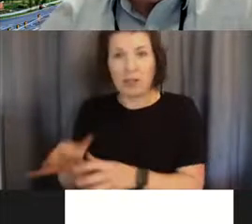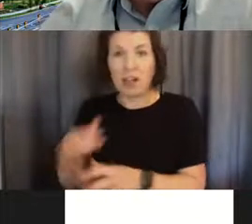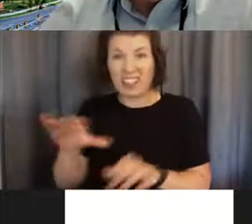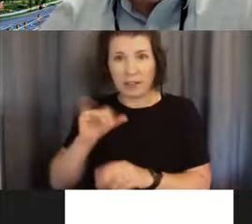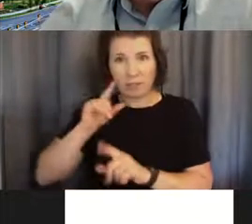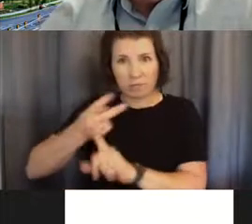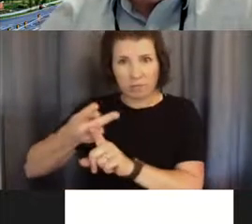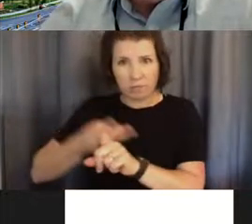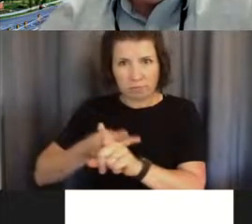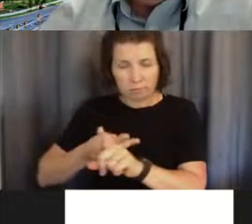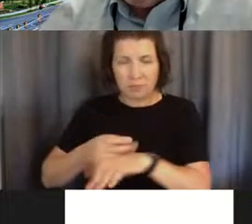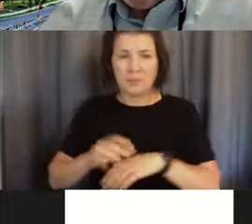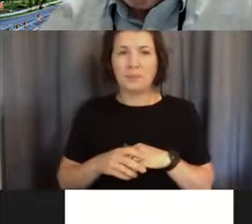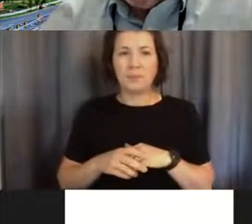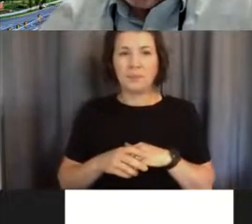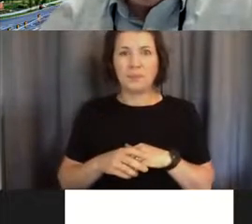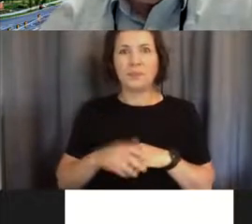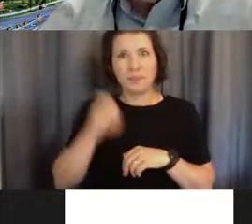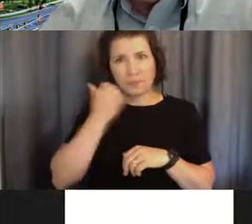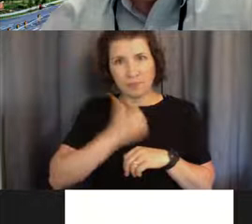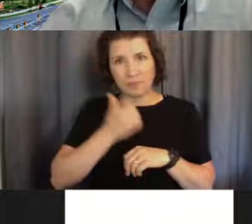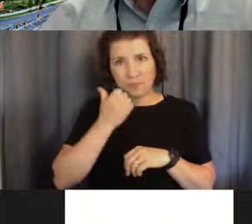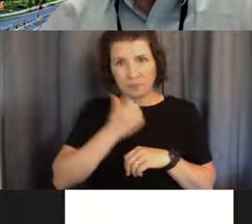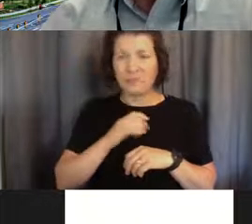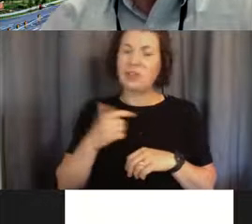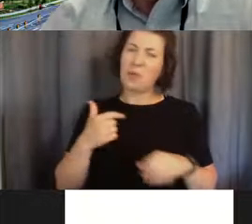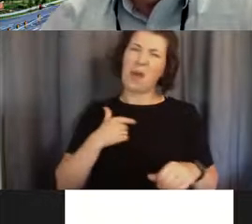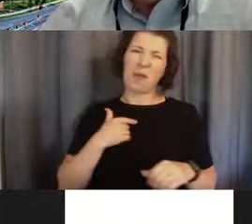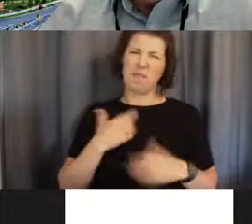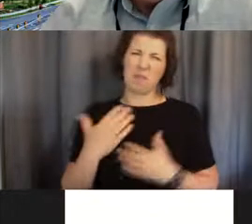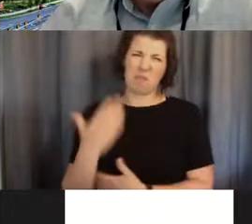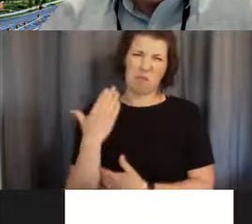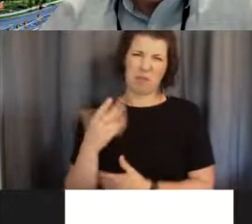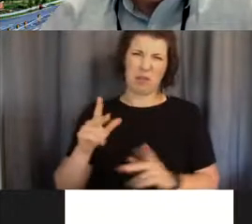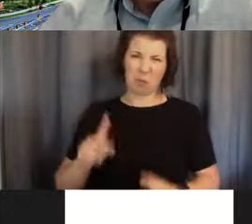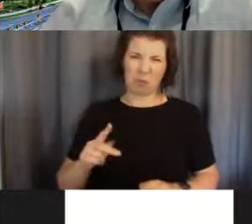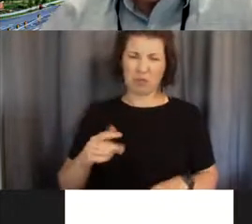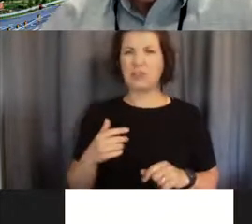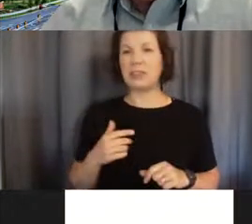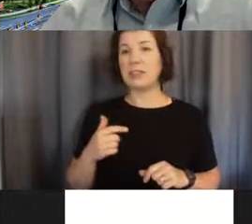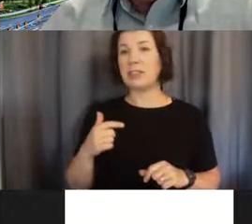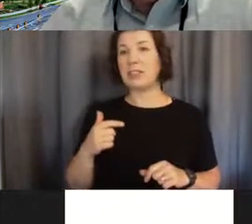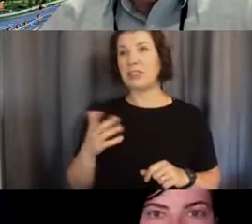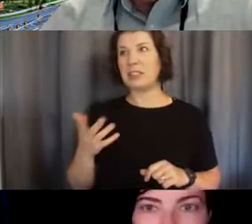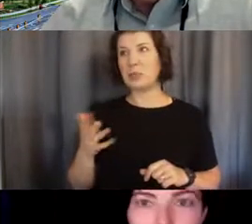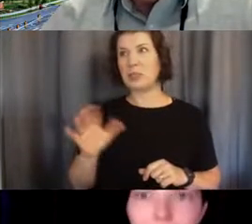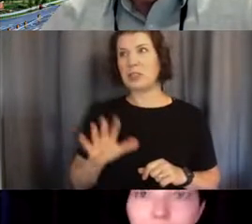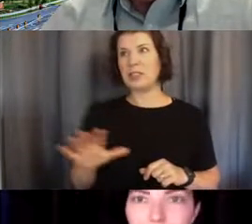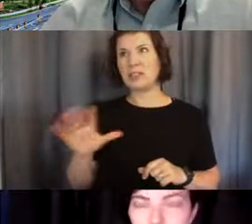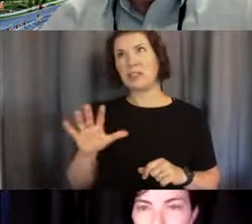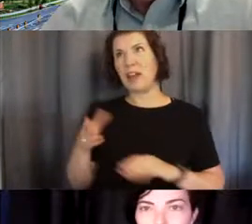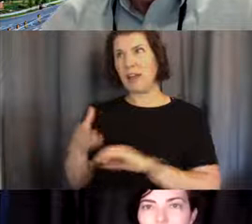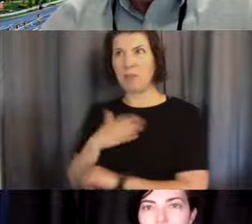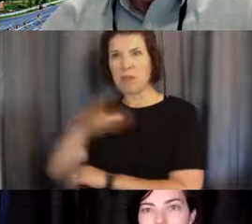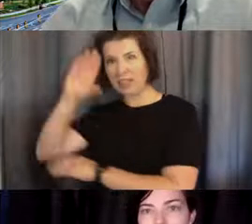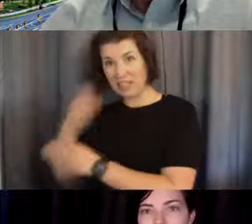And then one day I, so I am, I'm kind of a morning person, and this was shortly after my son was born. And